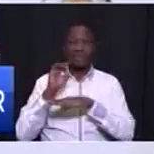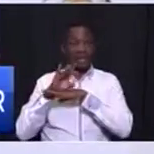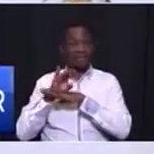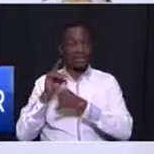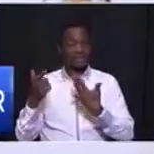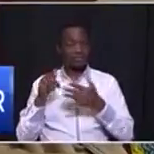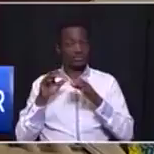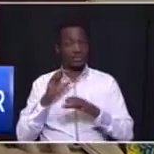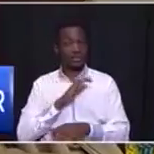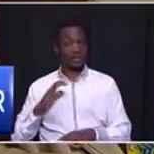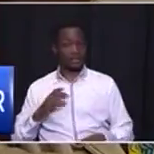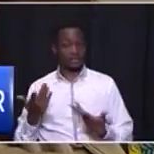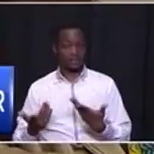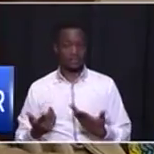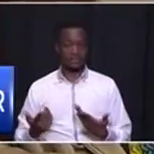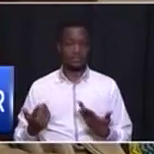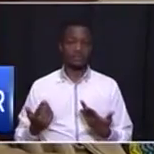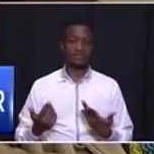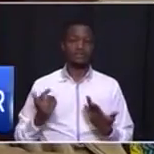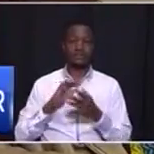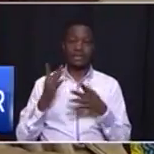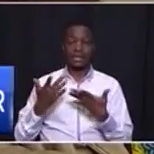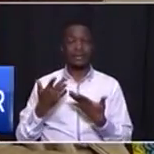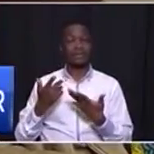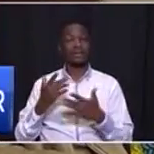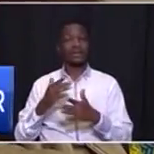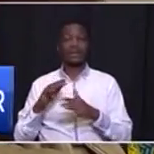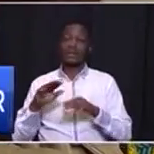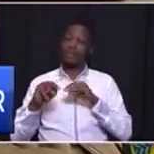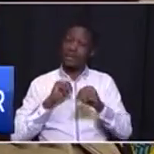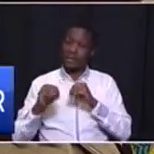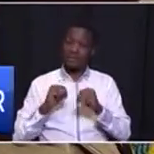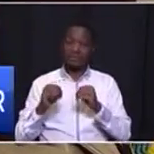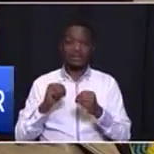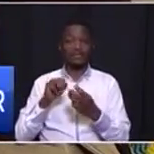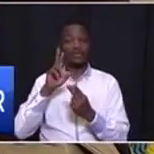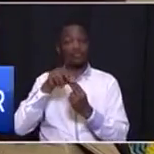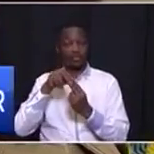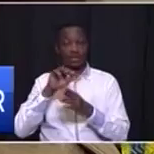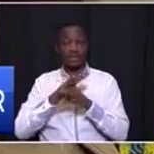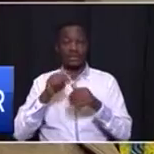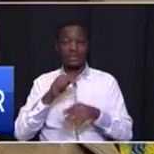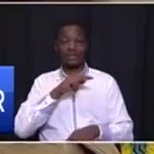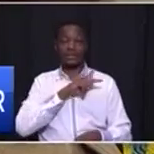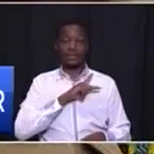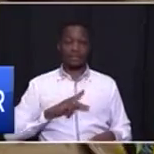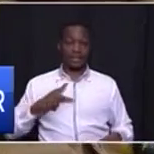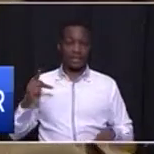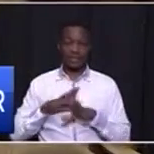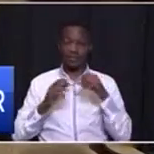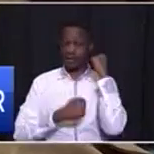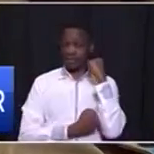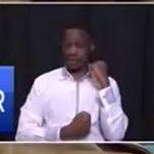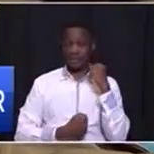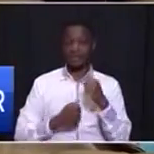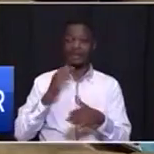special investigation unit and the integrity management unit in the premier's office the work